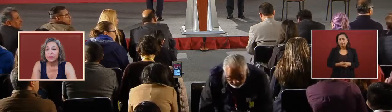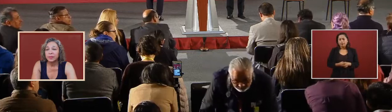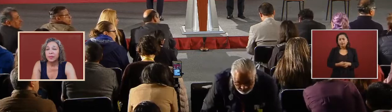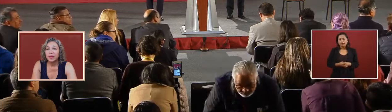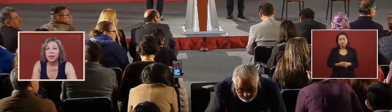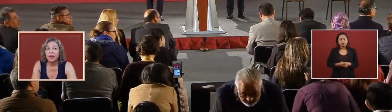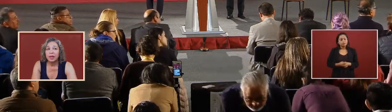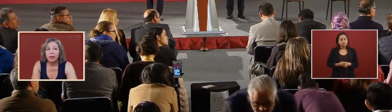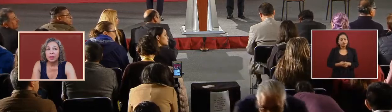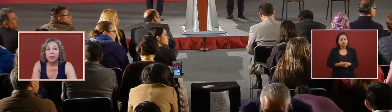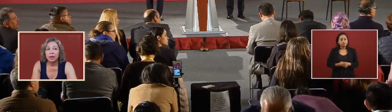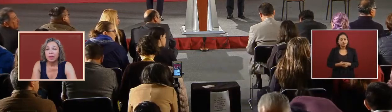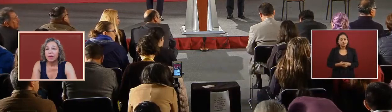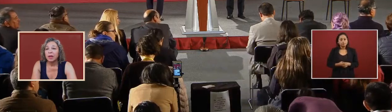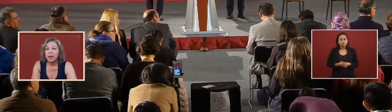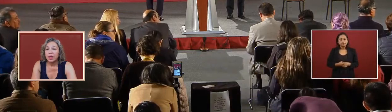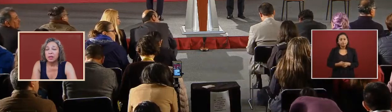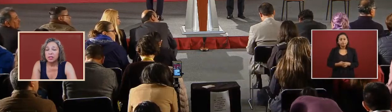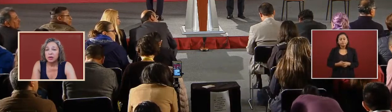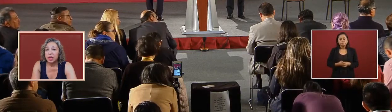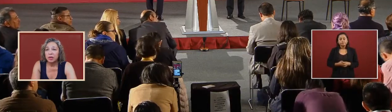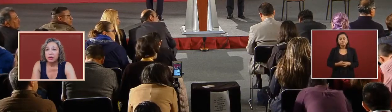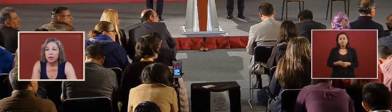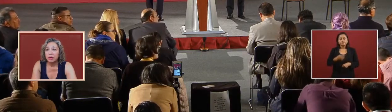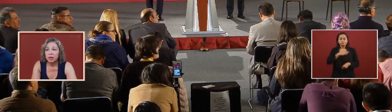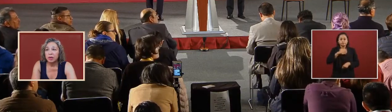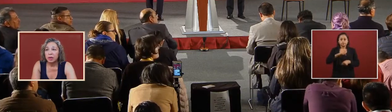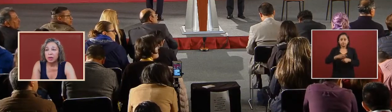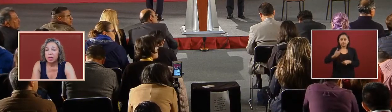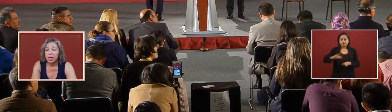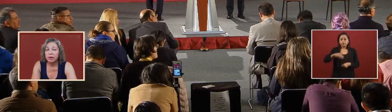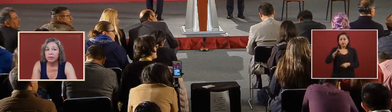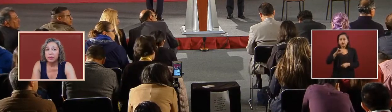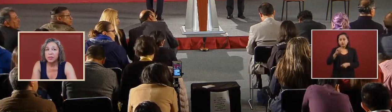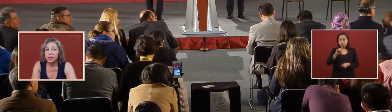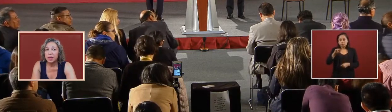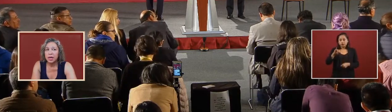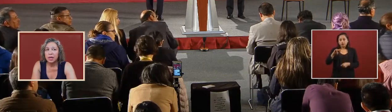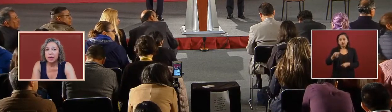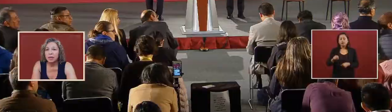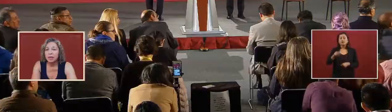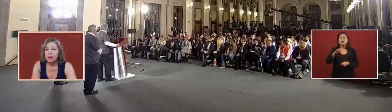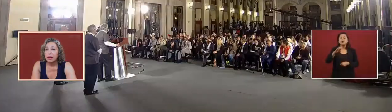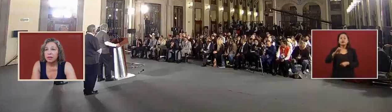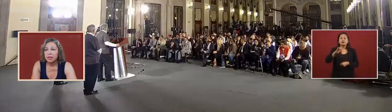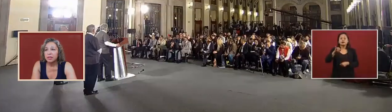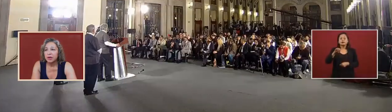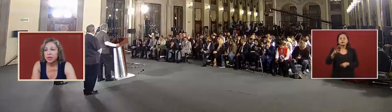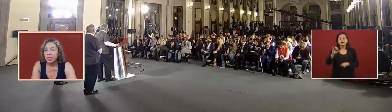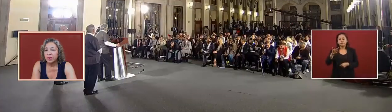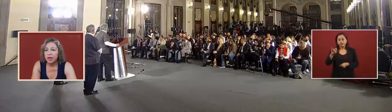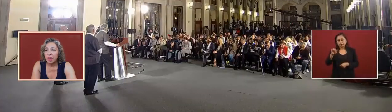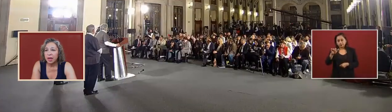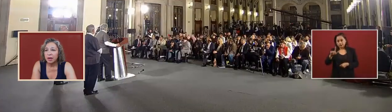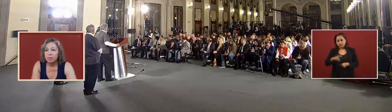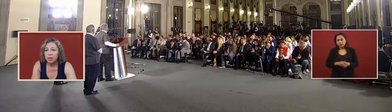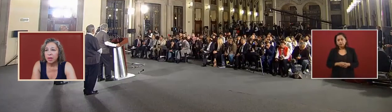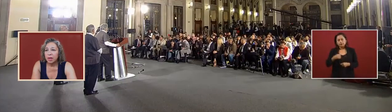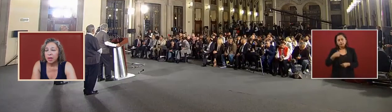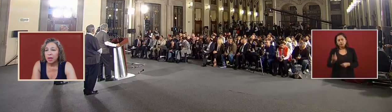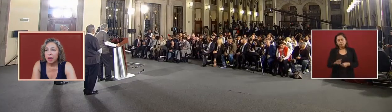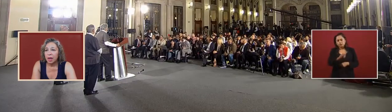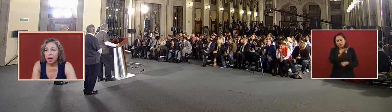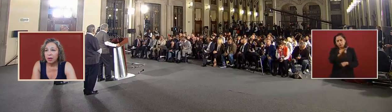justice hello from central the secretary uh